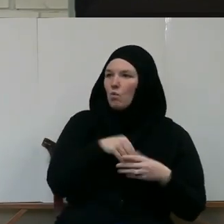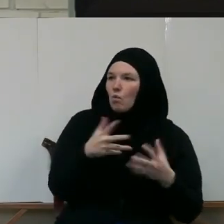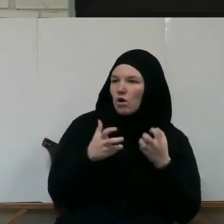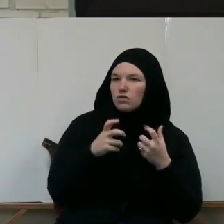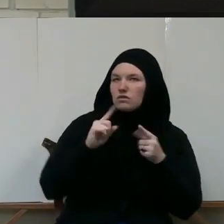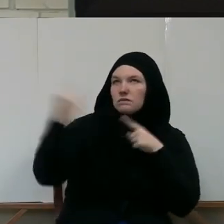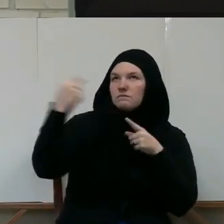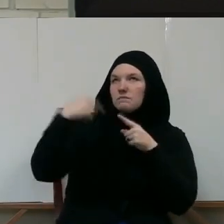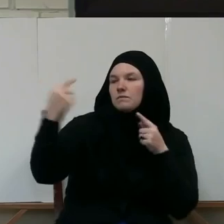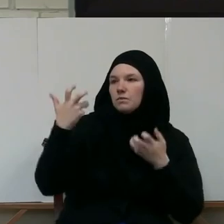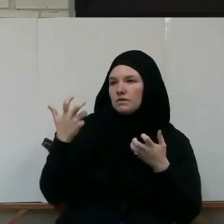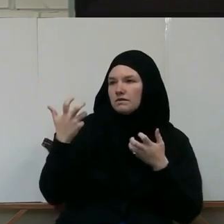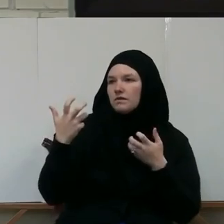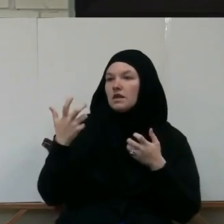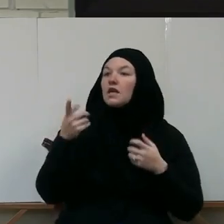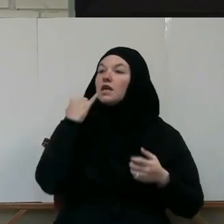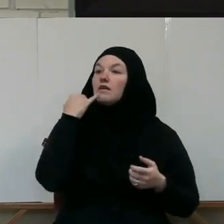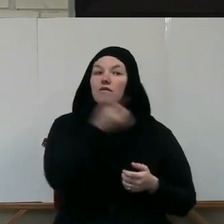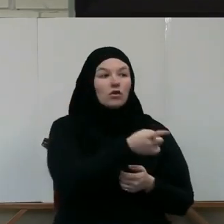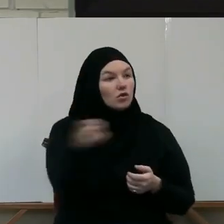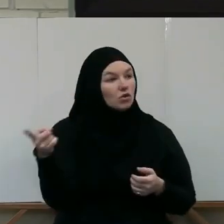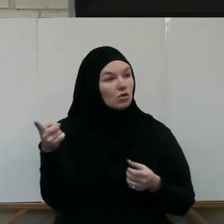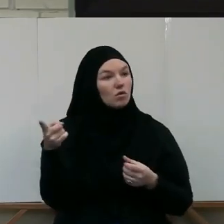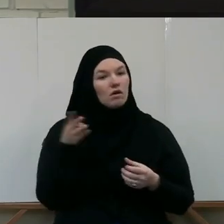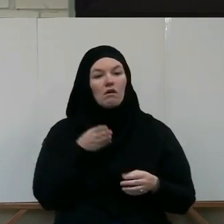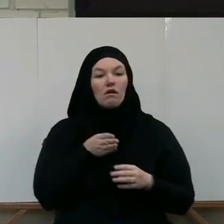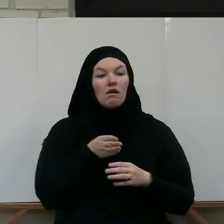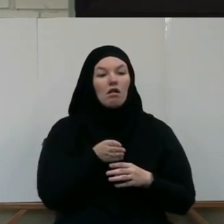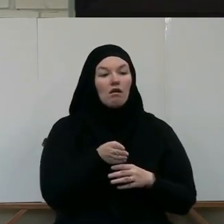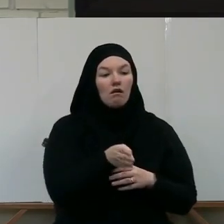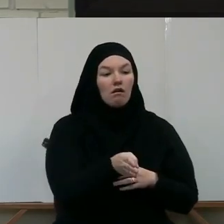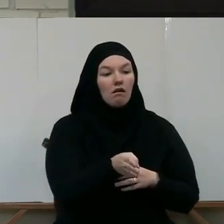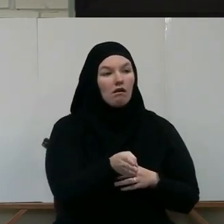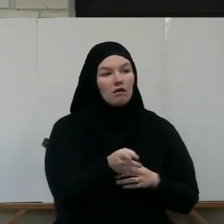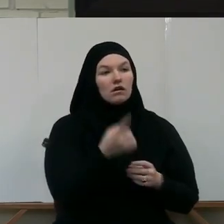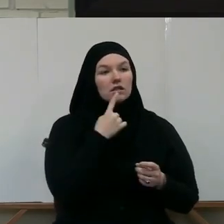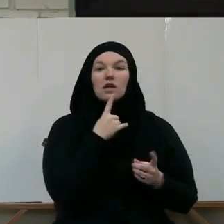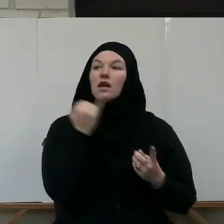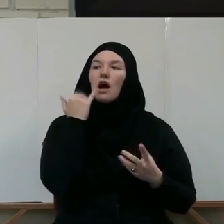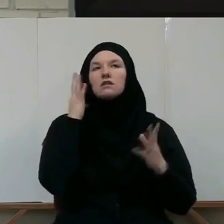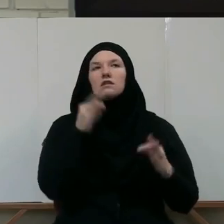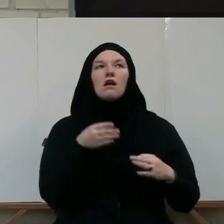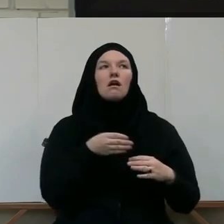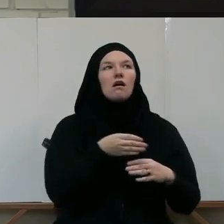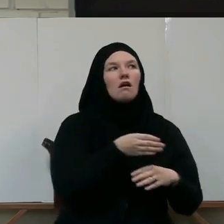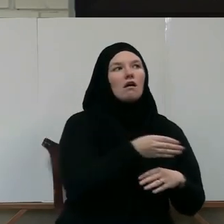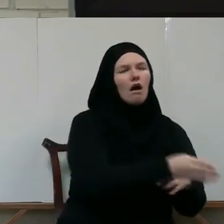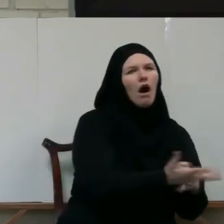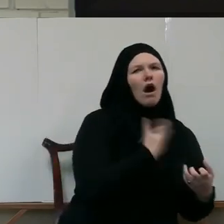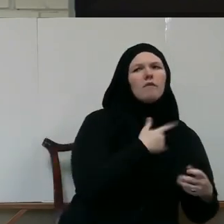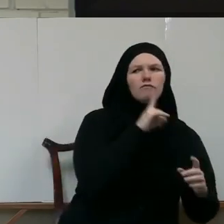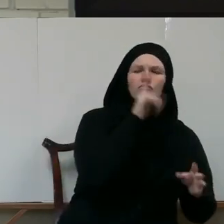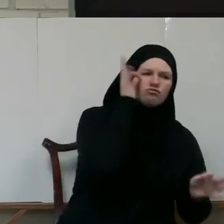When you want to go in a different direction And claim that you are going towards Allah When you know you are not.